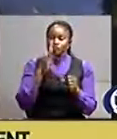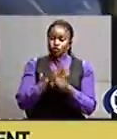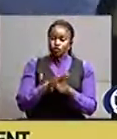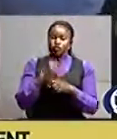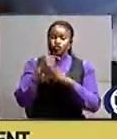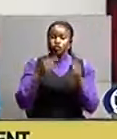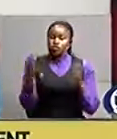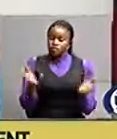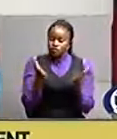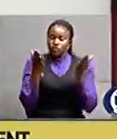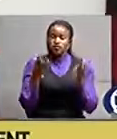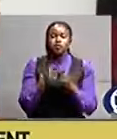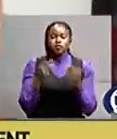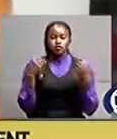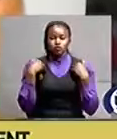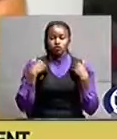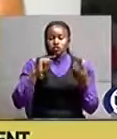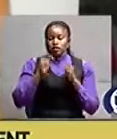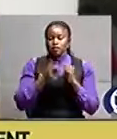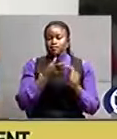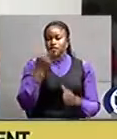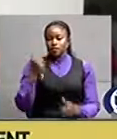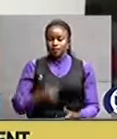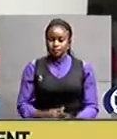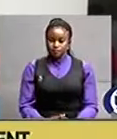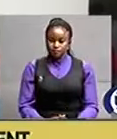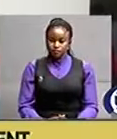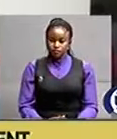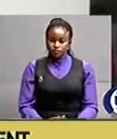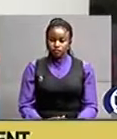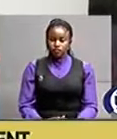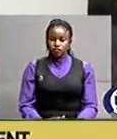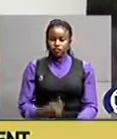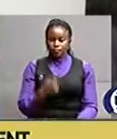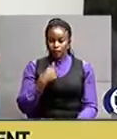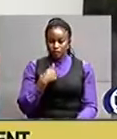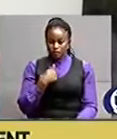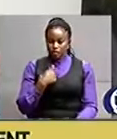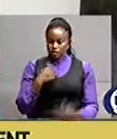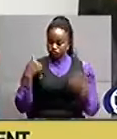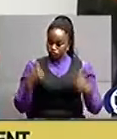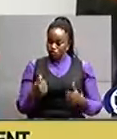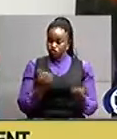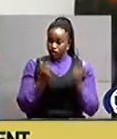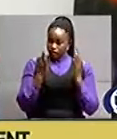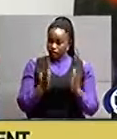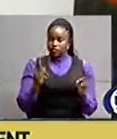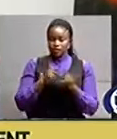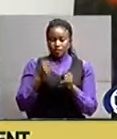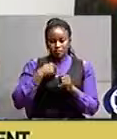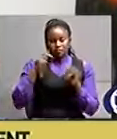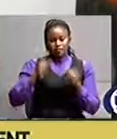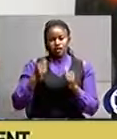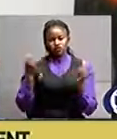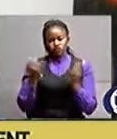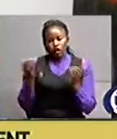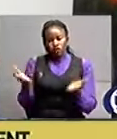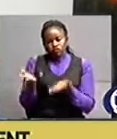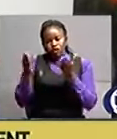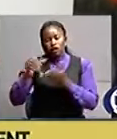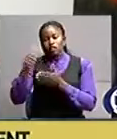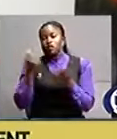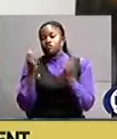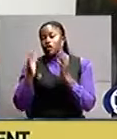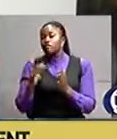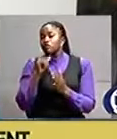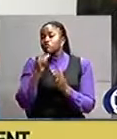sport being an ex-driver i will always look at my fellow drivers they'll be my first priority not just the guys